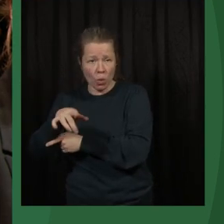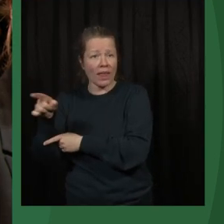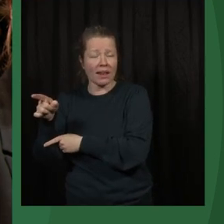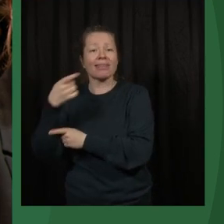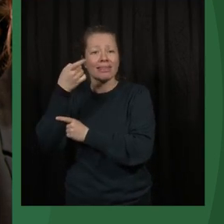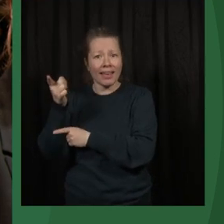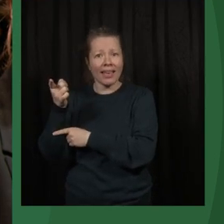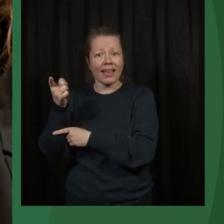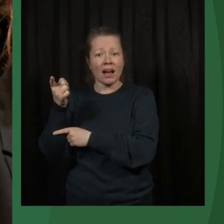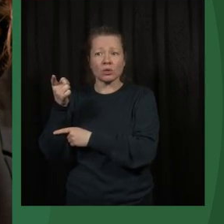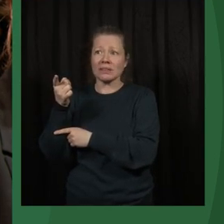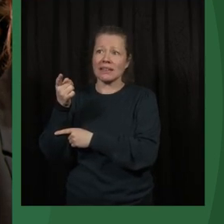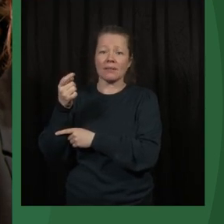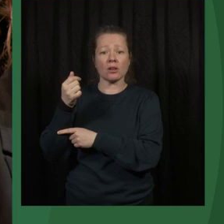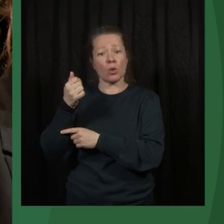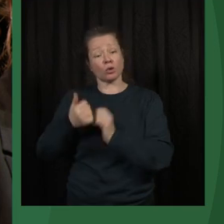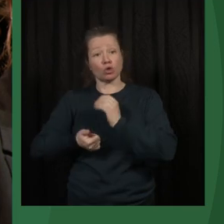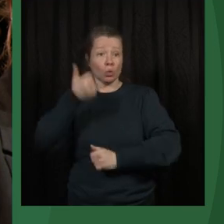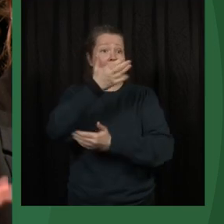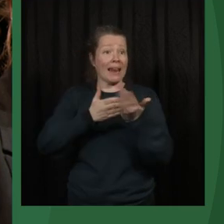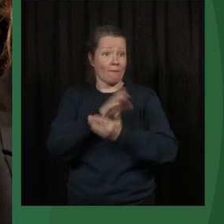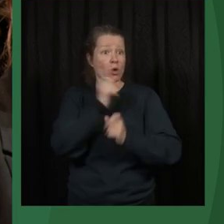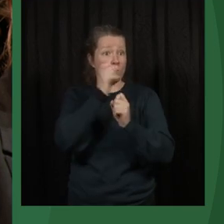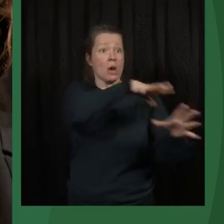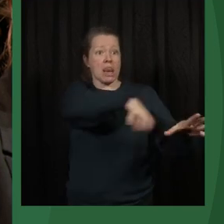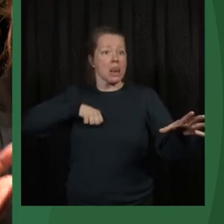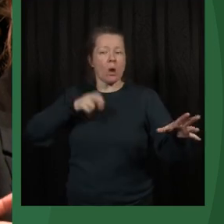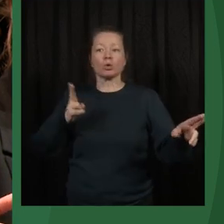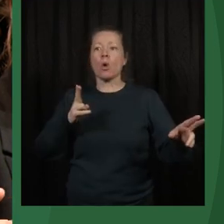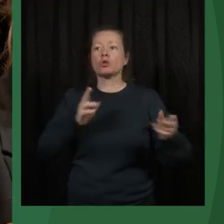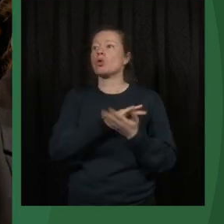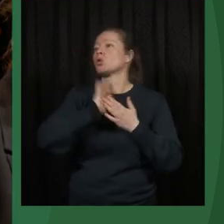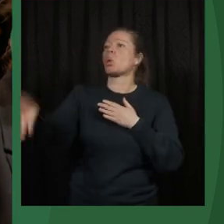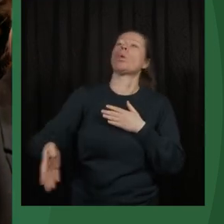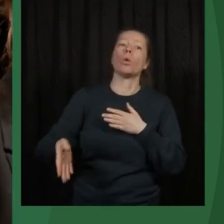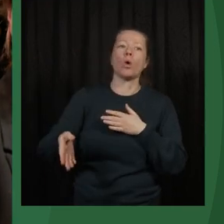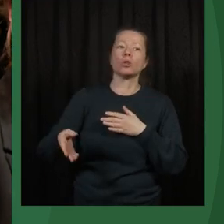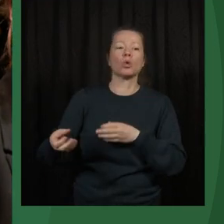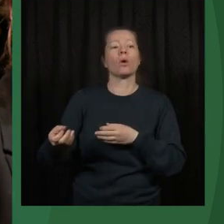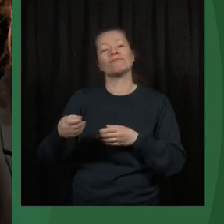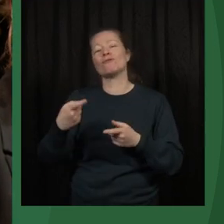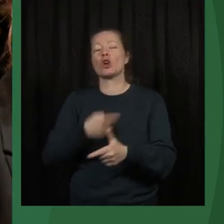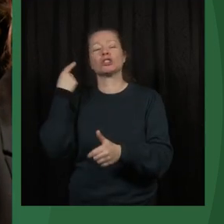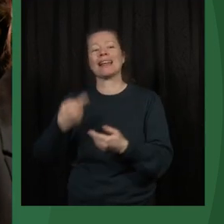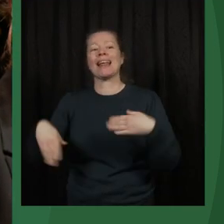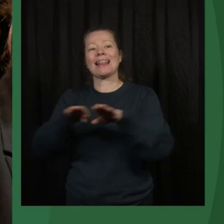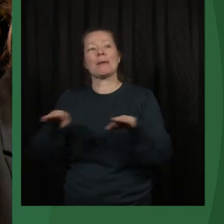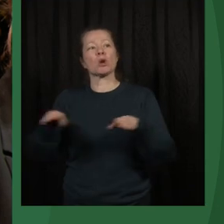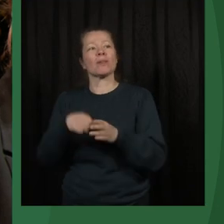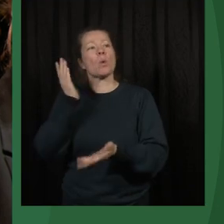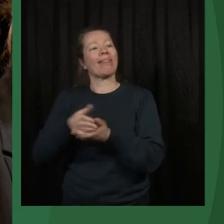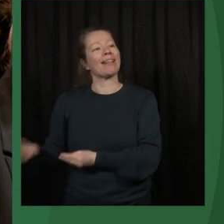attacked significant aspects of our culture, then left after giving us the idea of democracy and rights. So